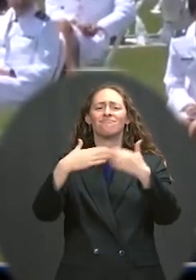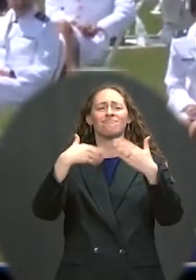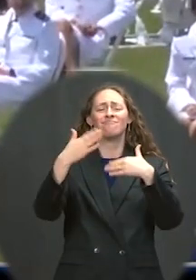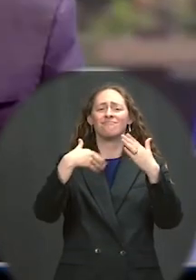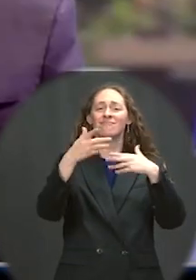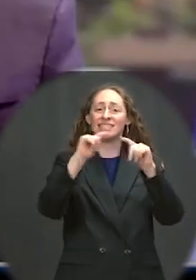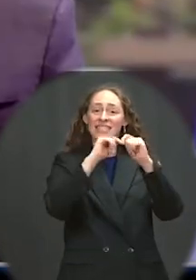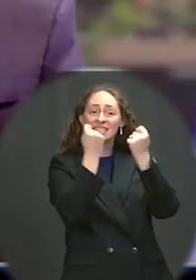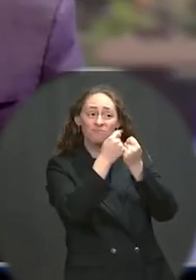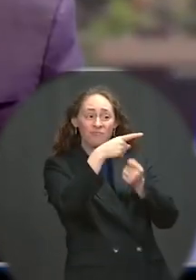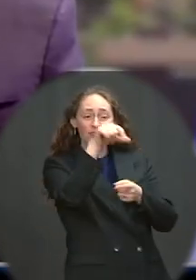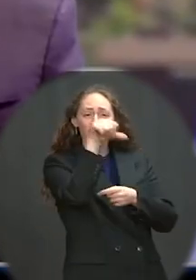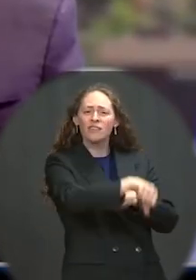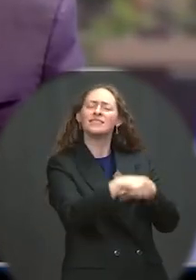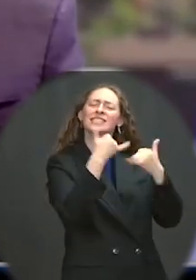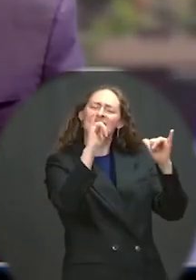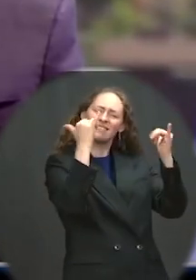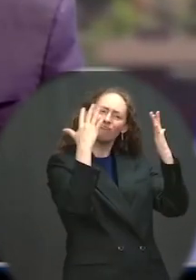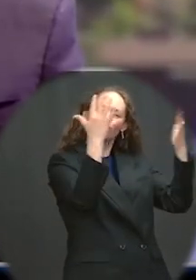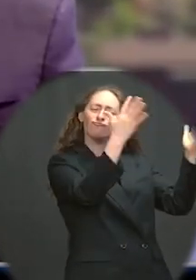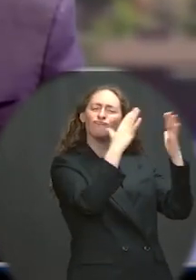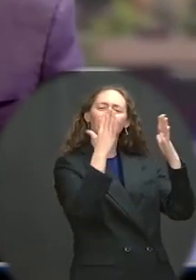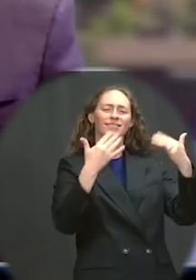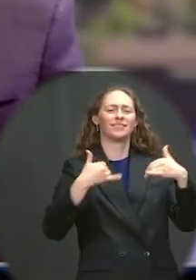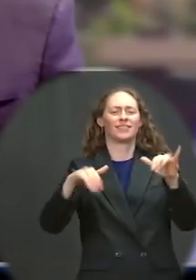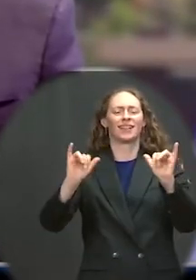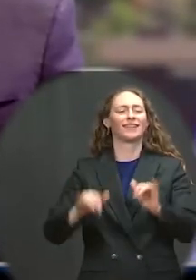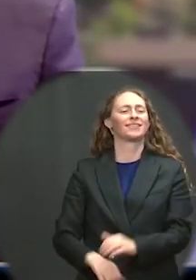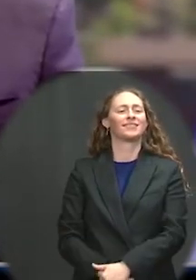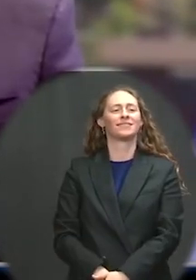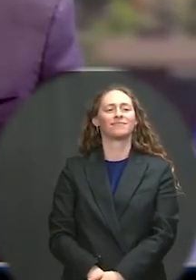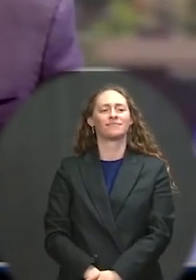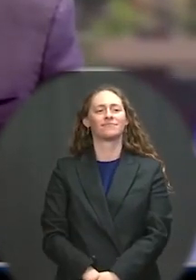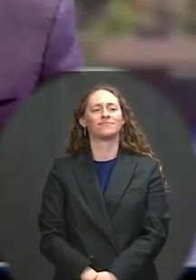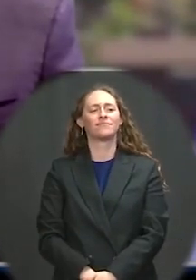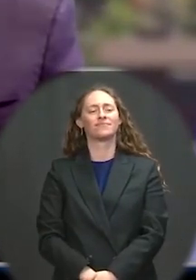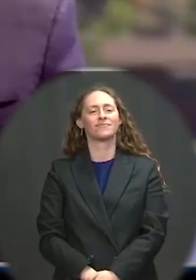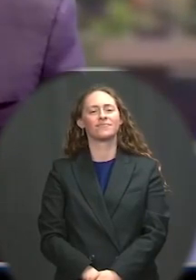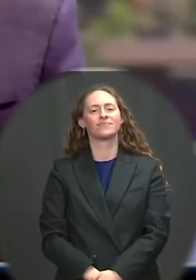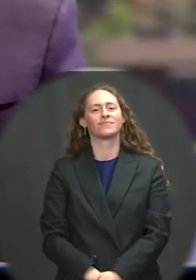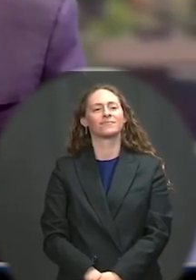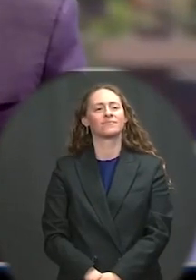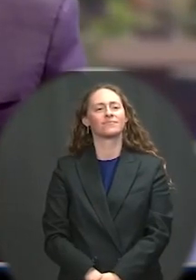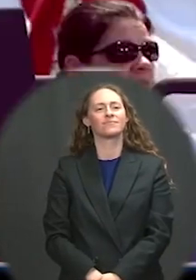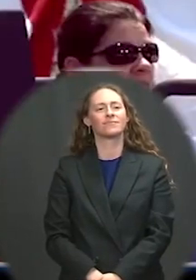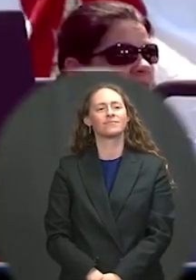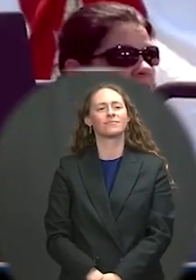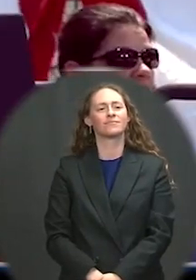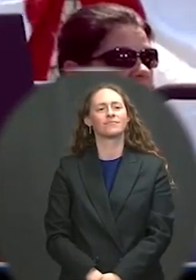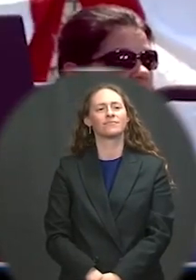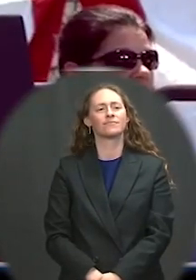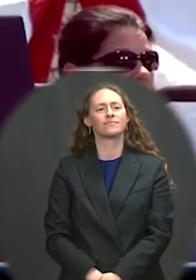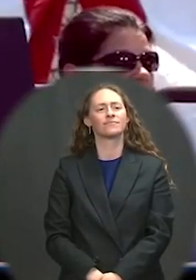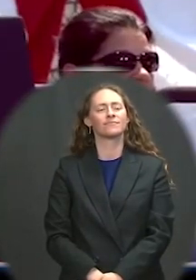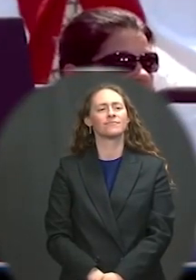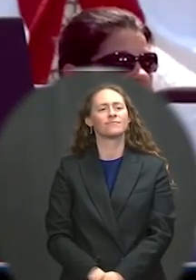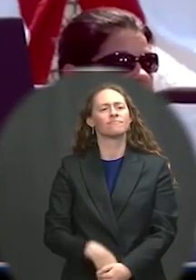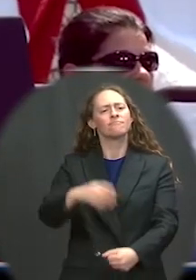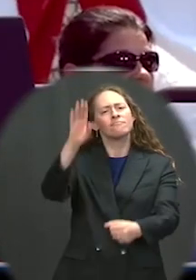And though everything you found through it all, you found ways to excel in the classroom and athletics.